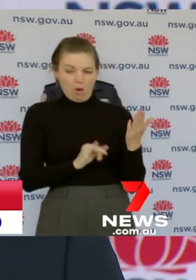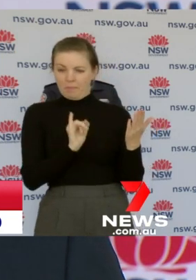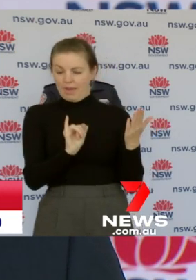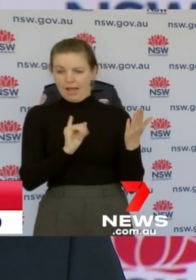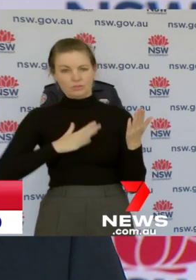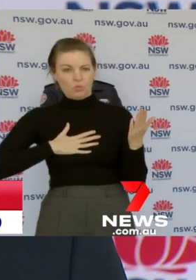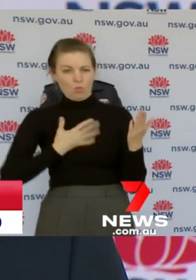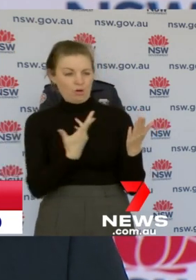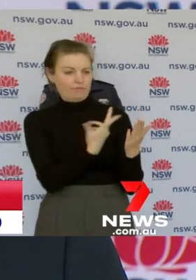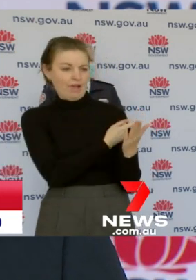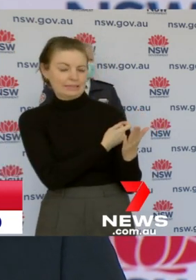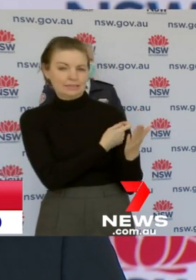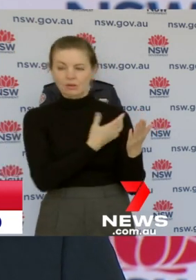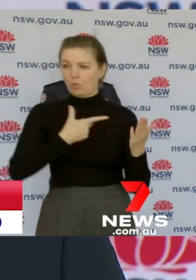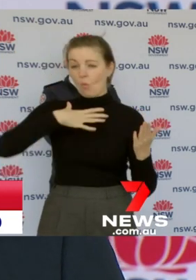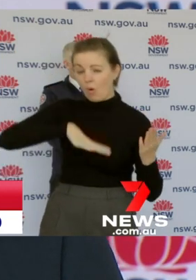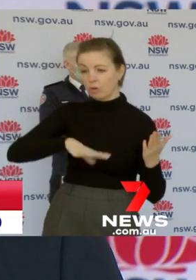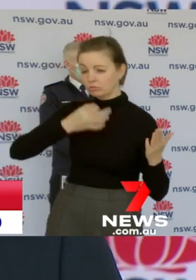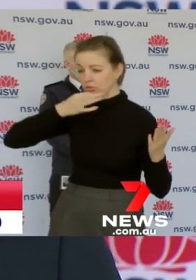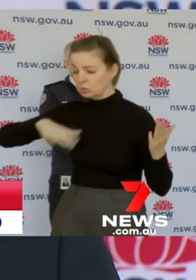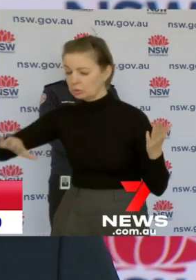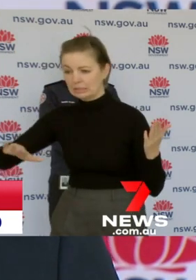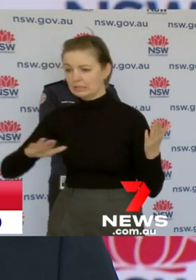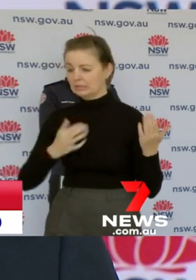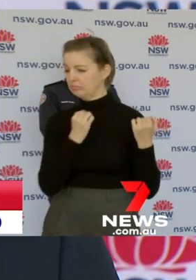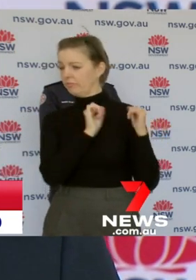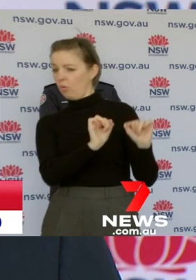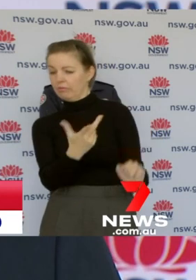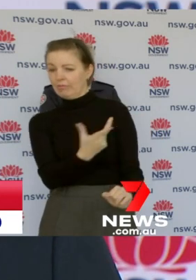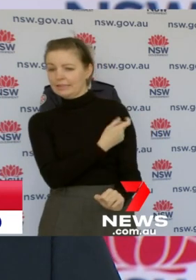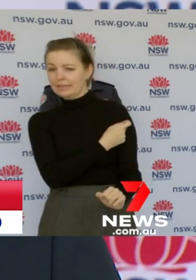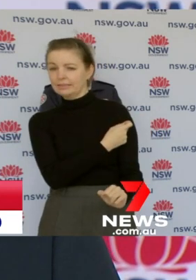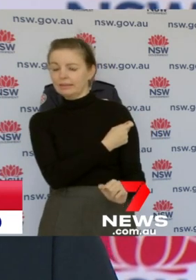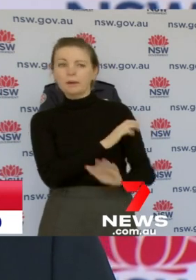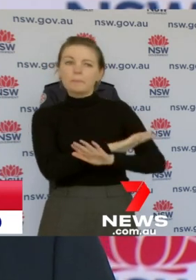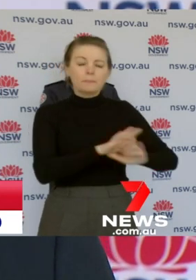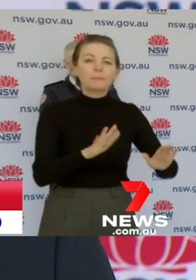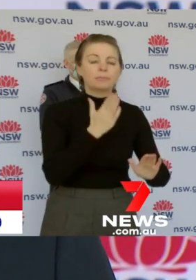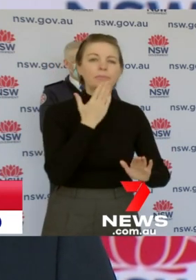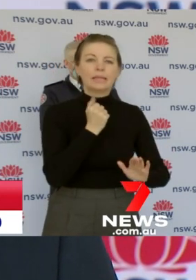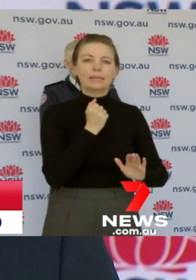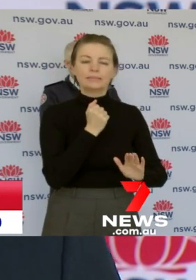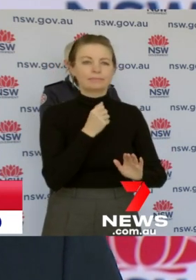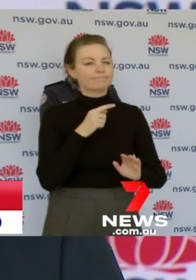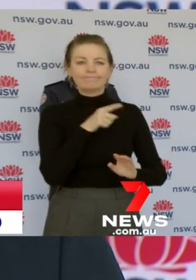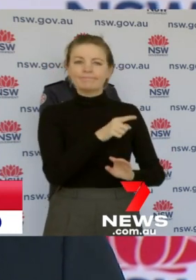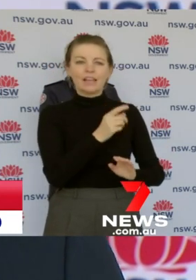difficulty in having in you getting pregnant. It certainly won't. In fact, it is precisely the opposite.